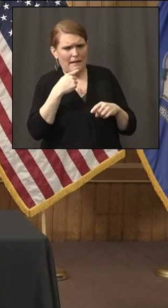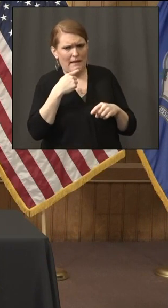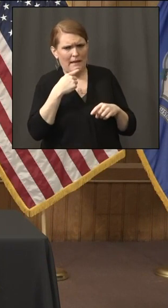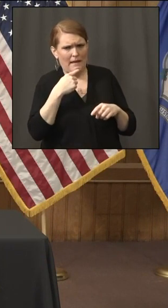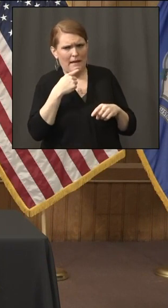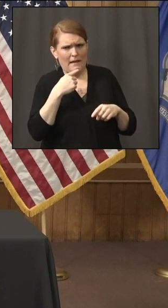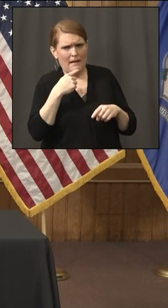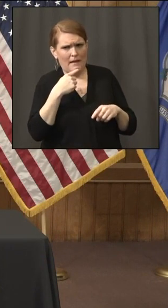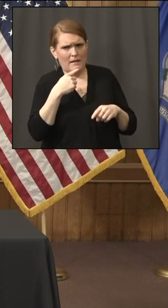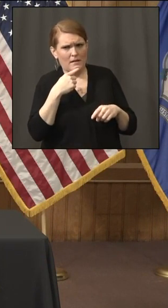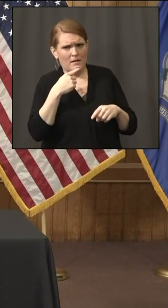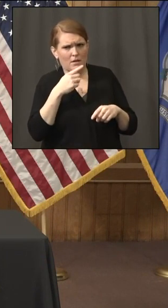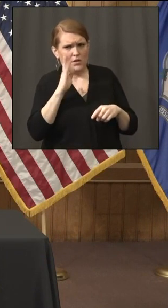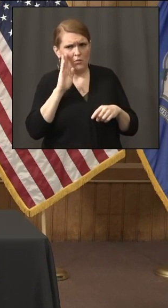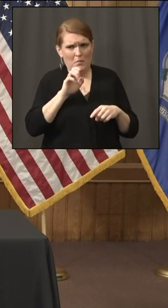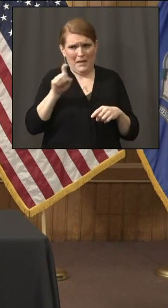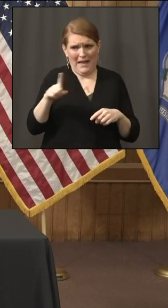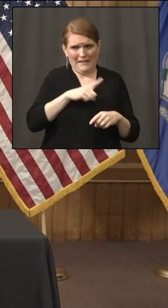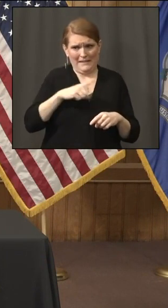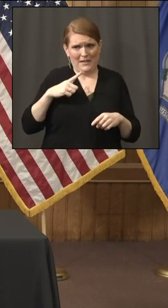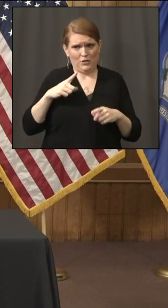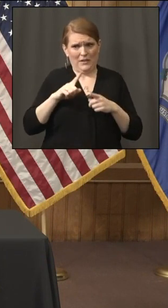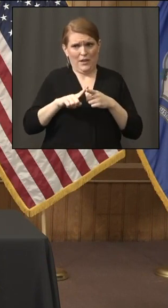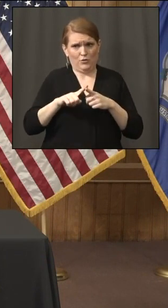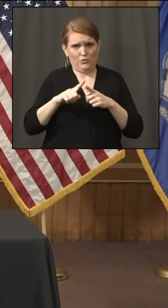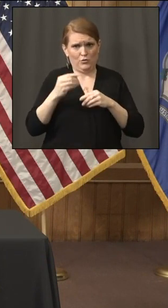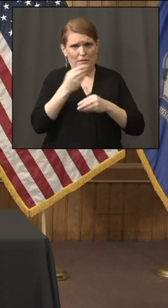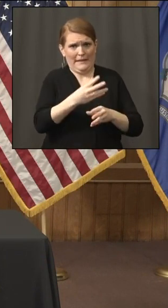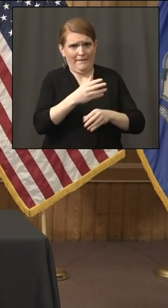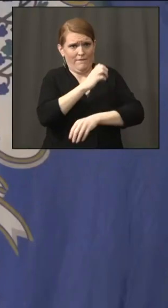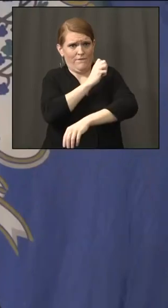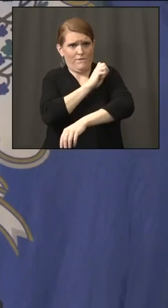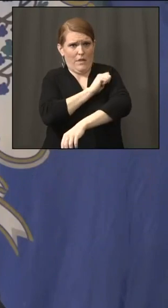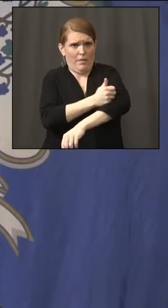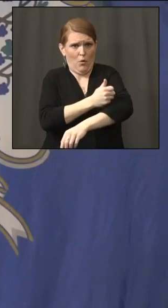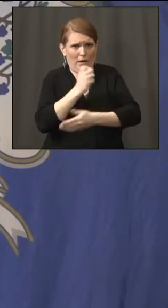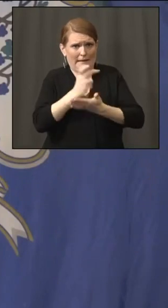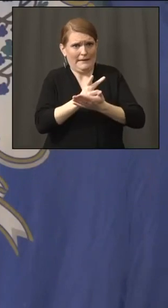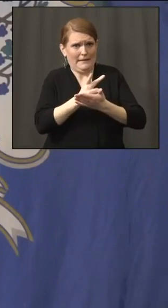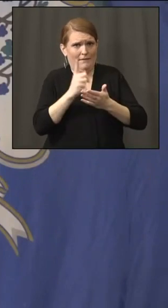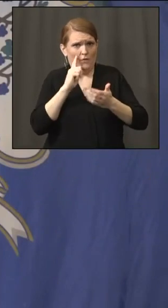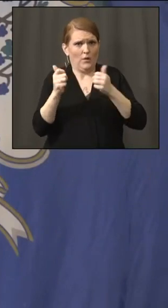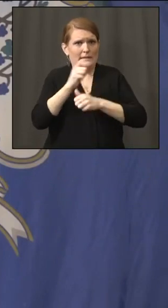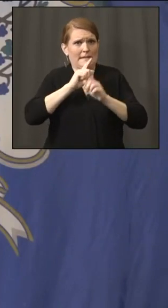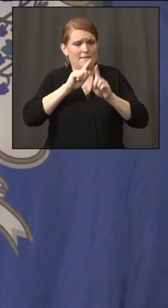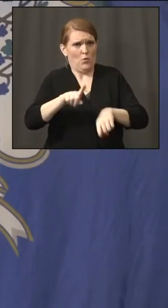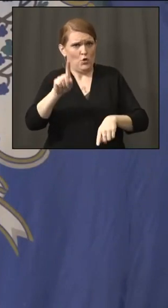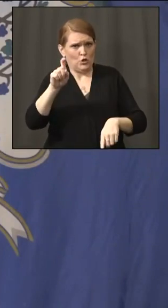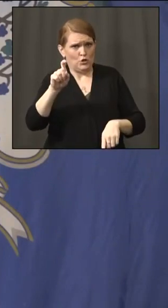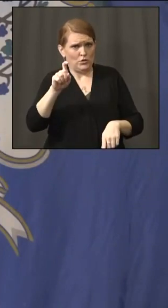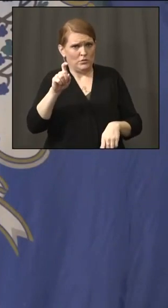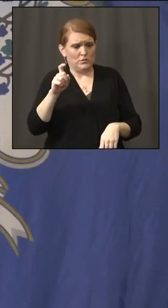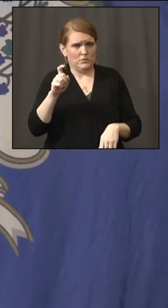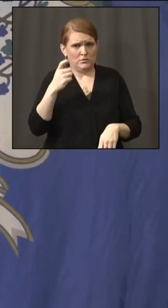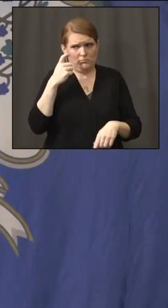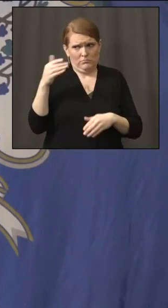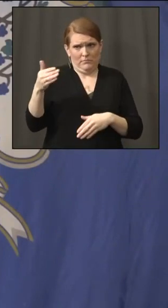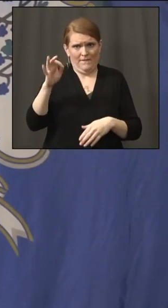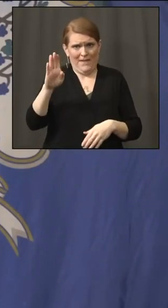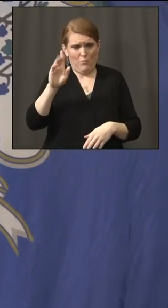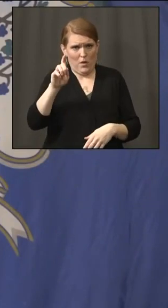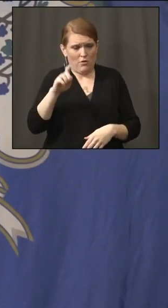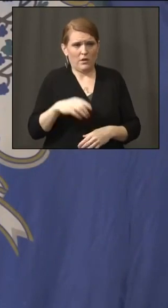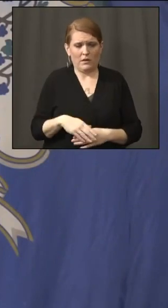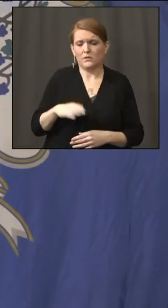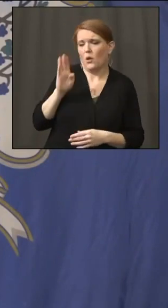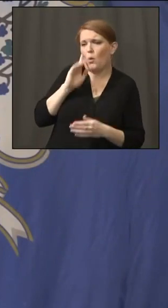executive authority configuring? I think I'm going to be discussing that with the legislative leaders. And I think a lot of that will depend on